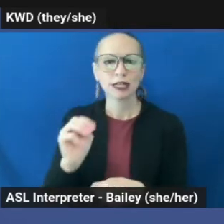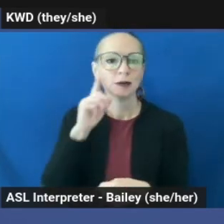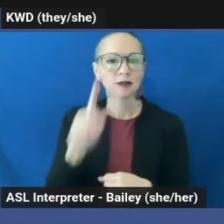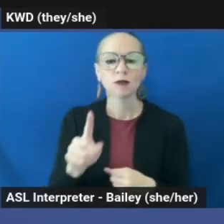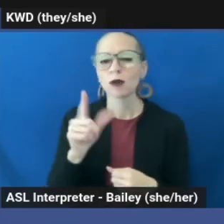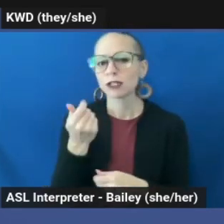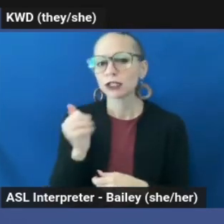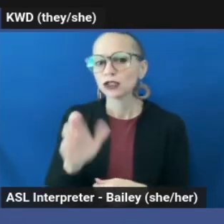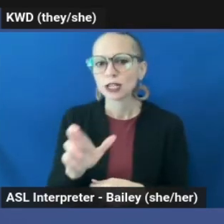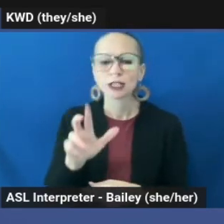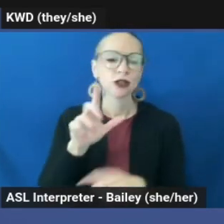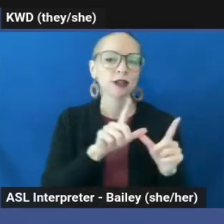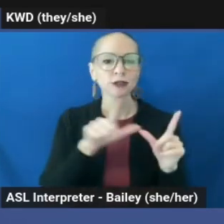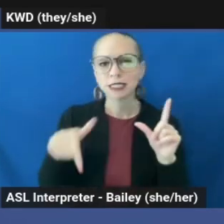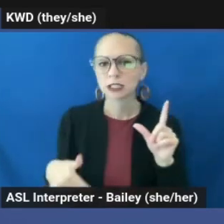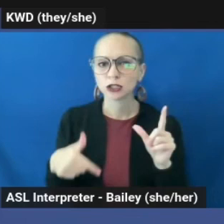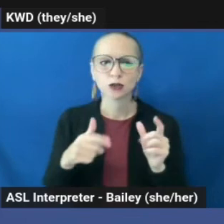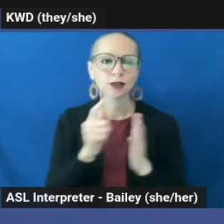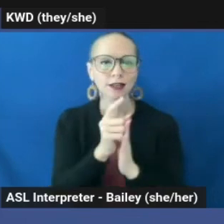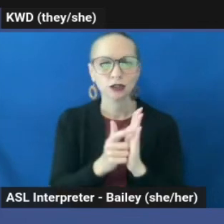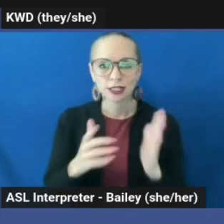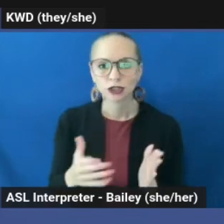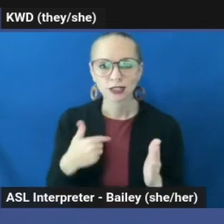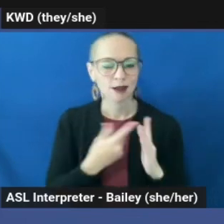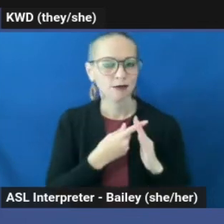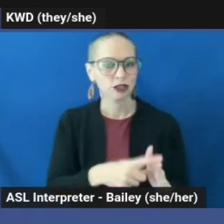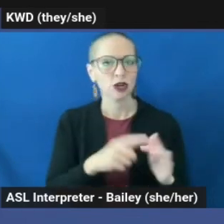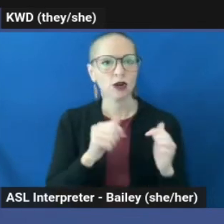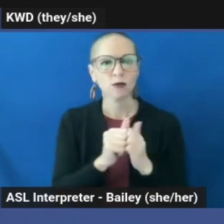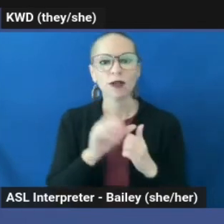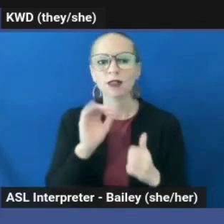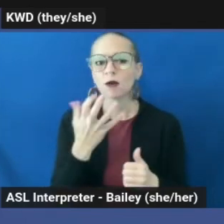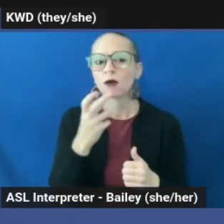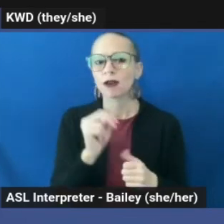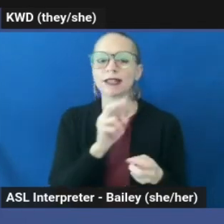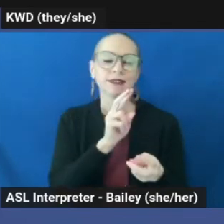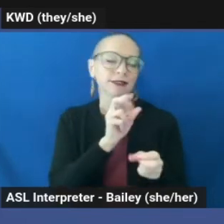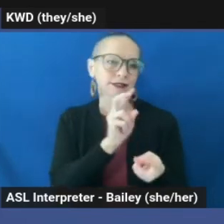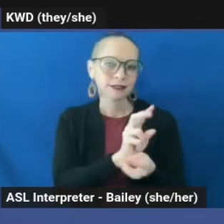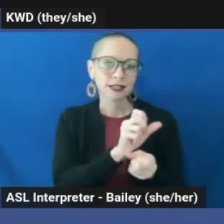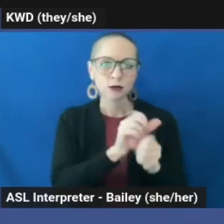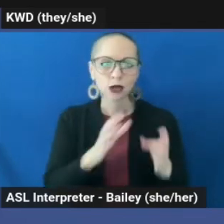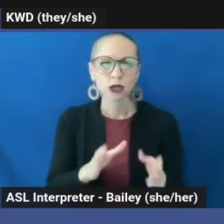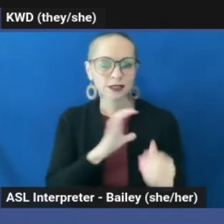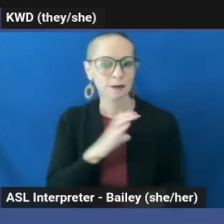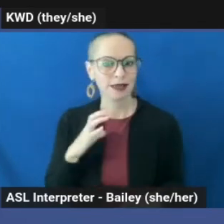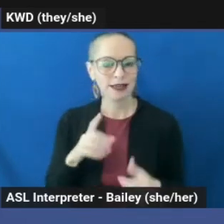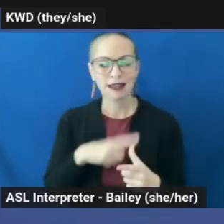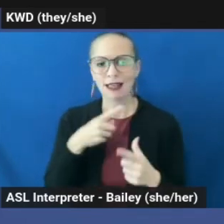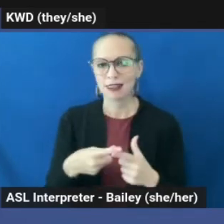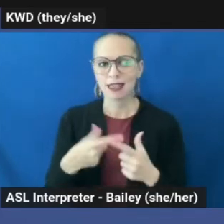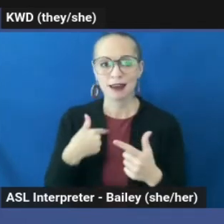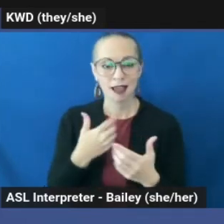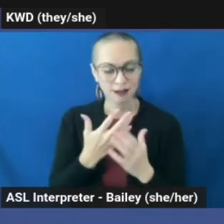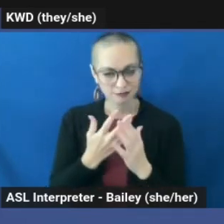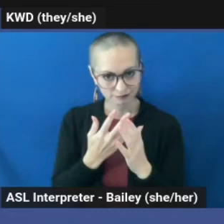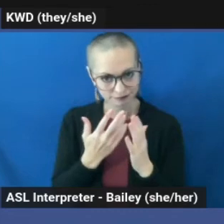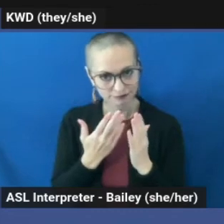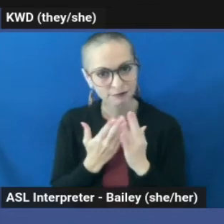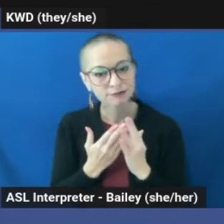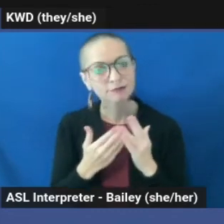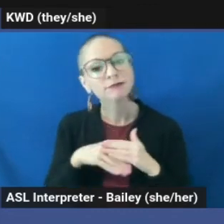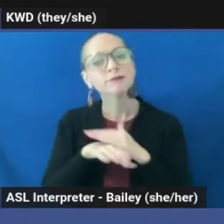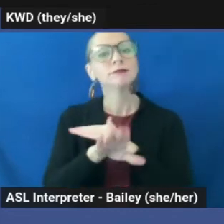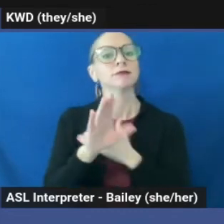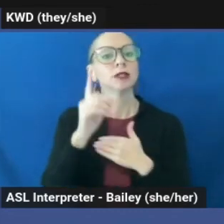legislation. I got my starts with the Oregon Sex Workers Committee and then was able to move into working with the